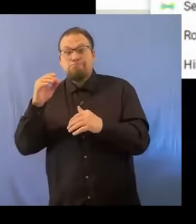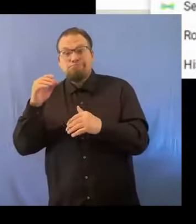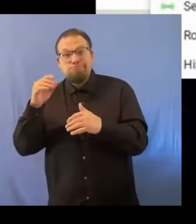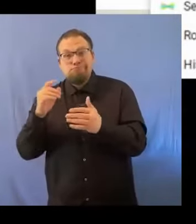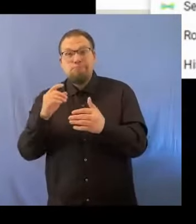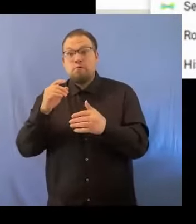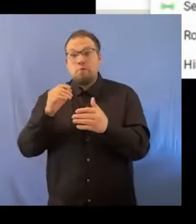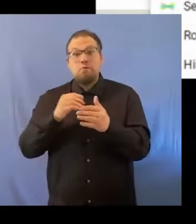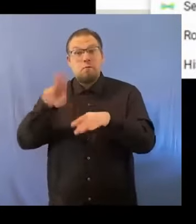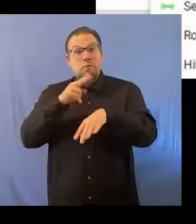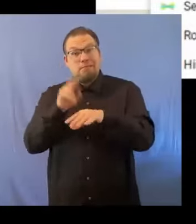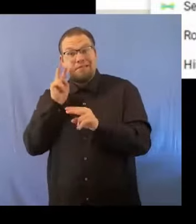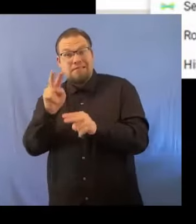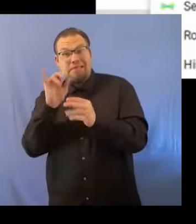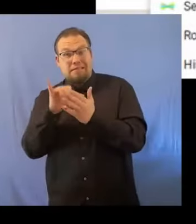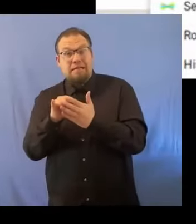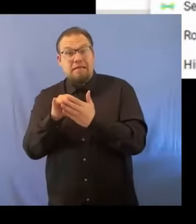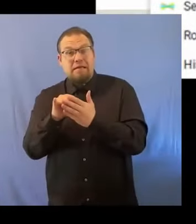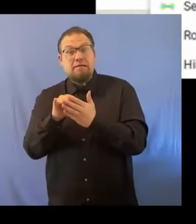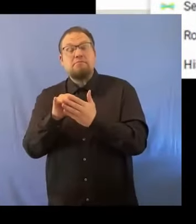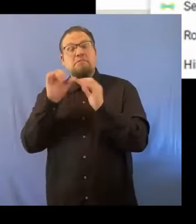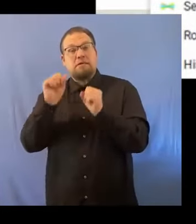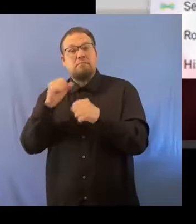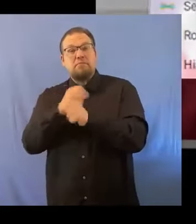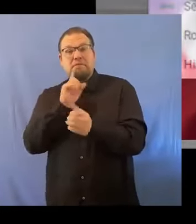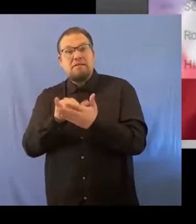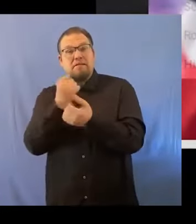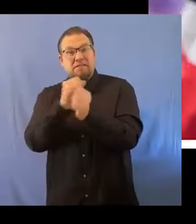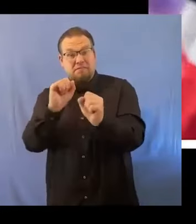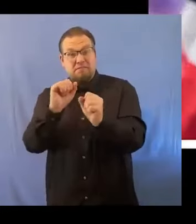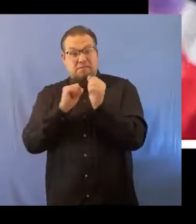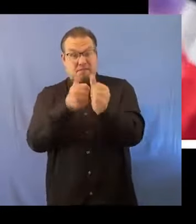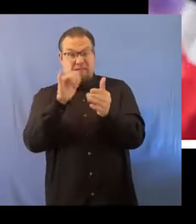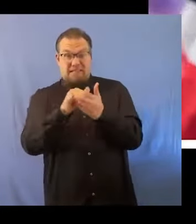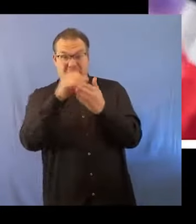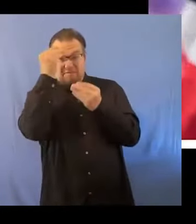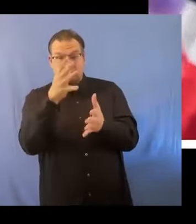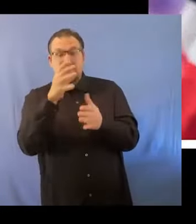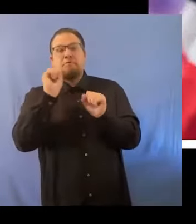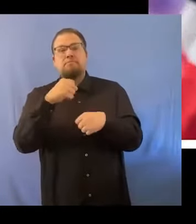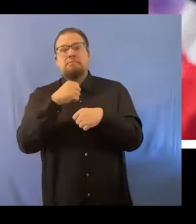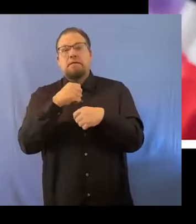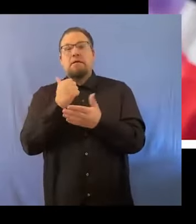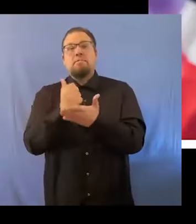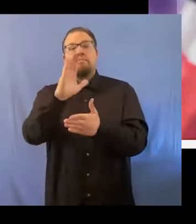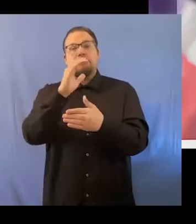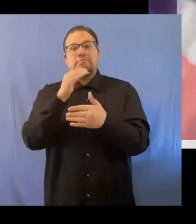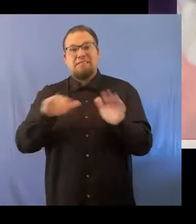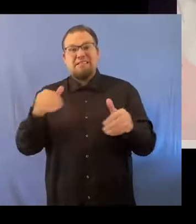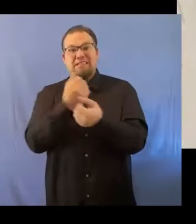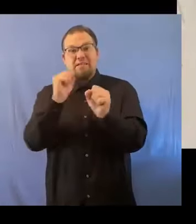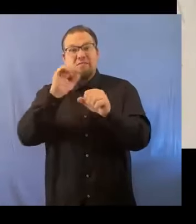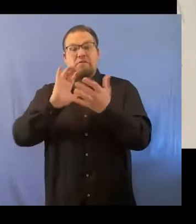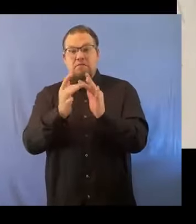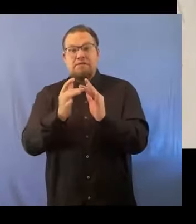safe internet usage. Following these guidelines can help keep your child safe while using the internet. Please contact your child's teacher or